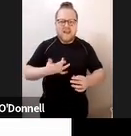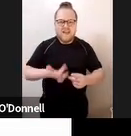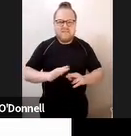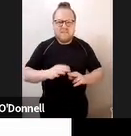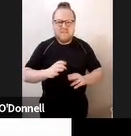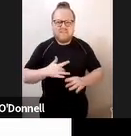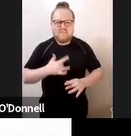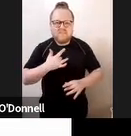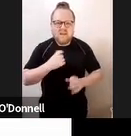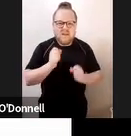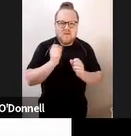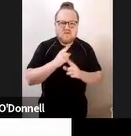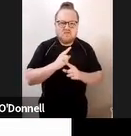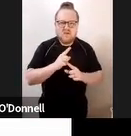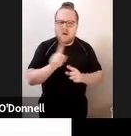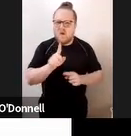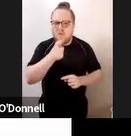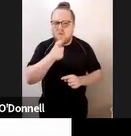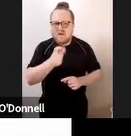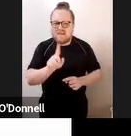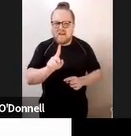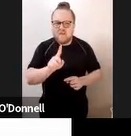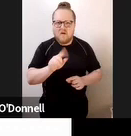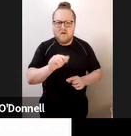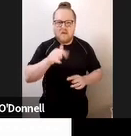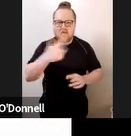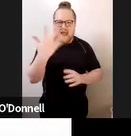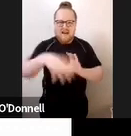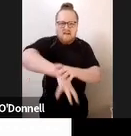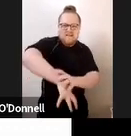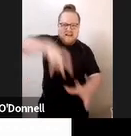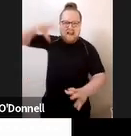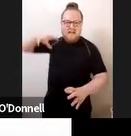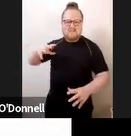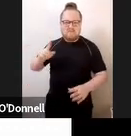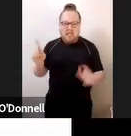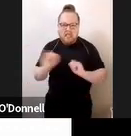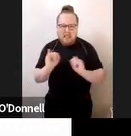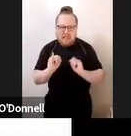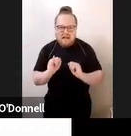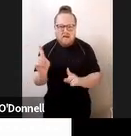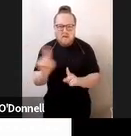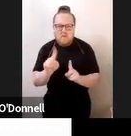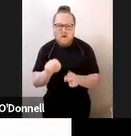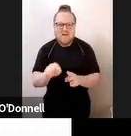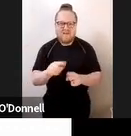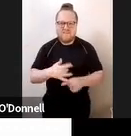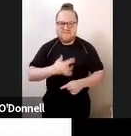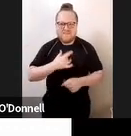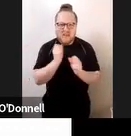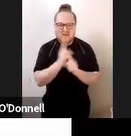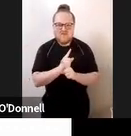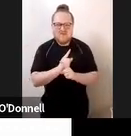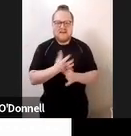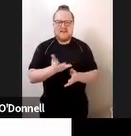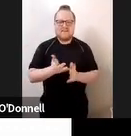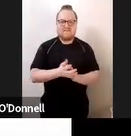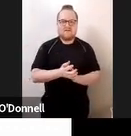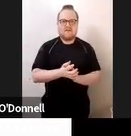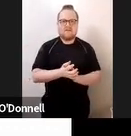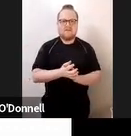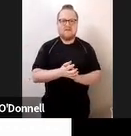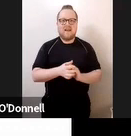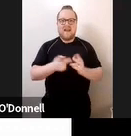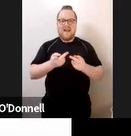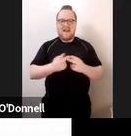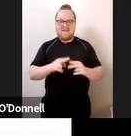You'd probably withdraw your hand. Oh, what's that? It feels funny. We don't always like to touch what we can't see.